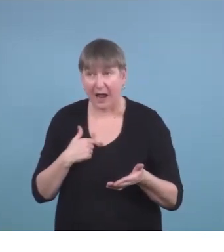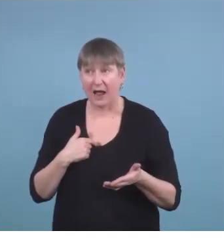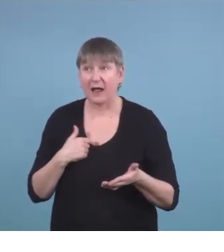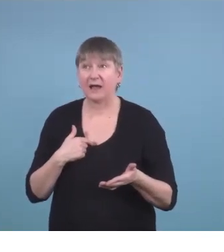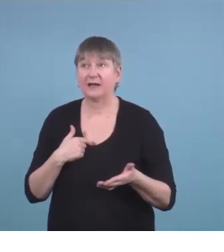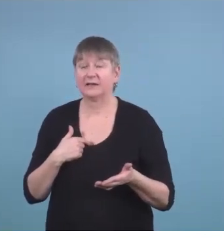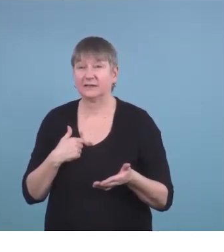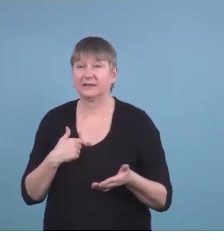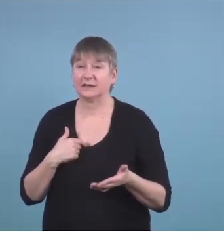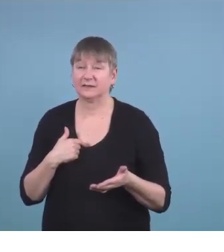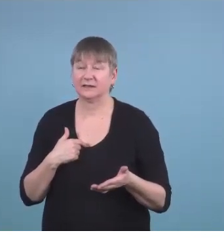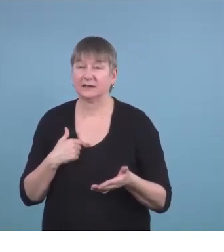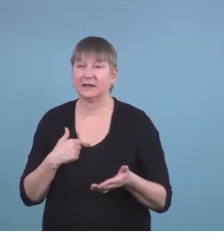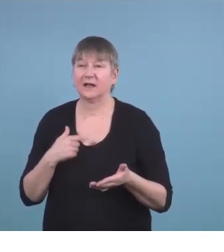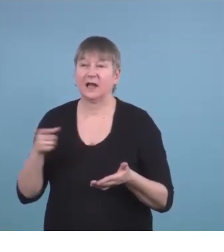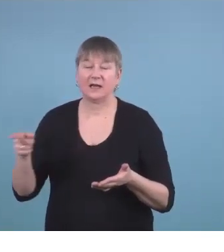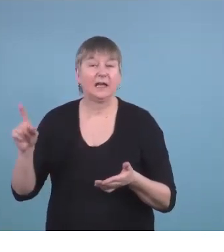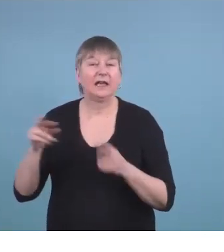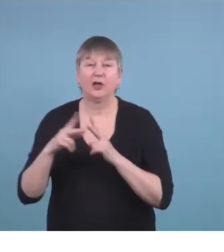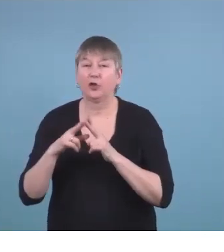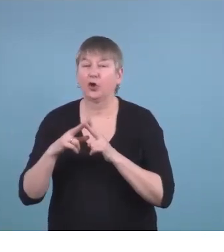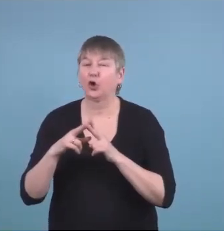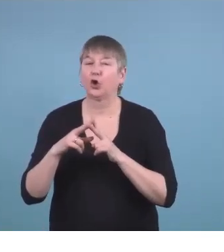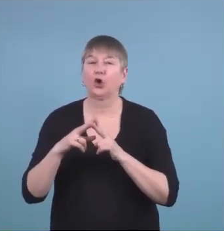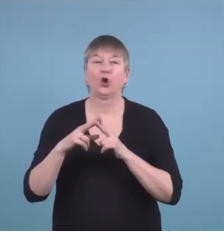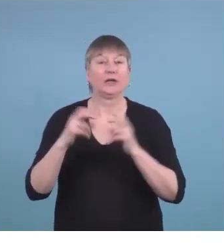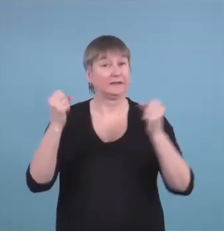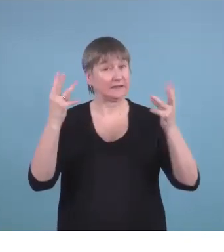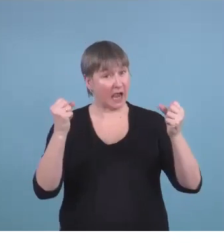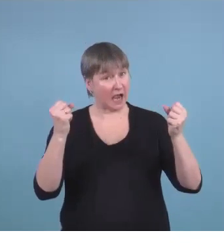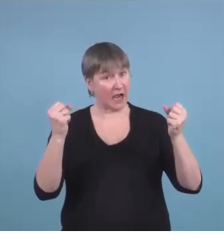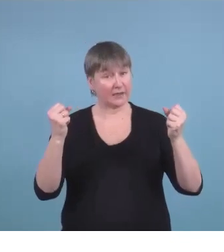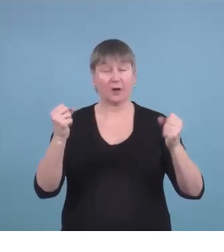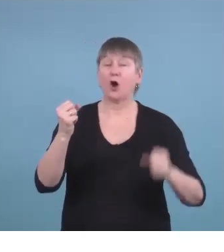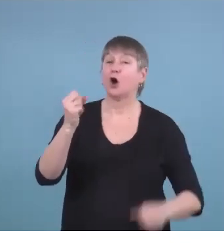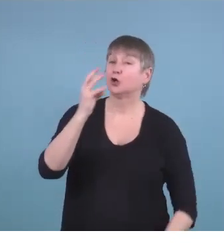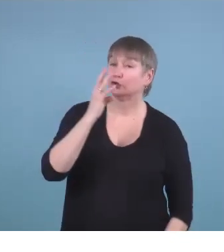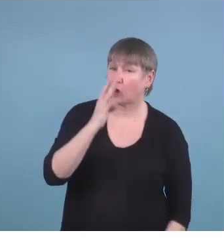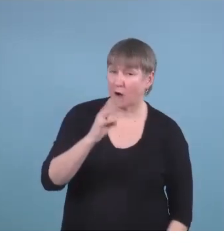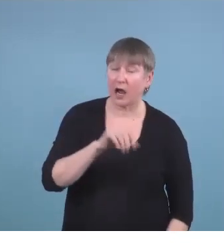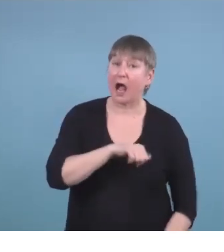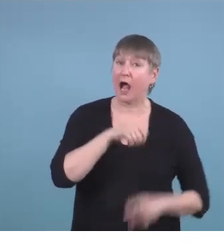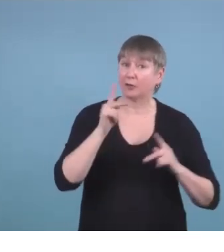sign it or talk it somebody scribe it their scribe read it back to them